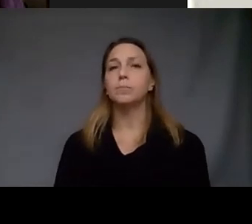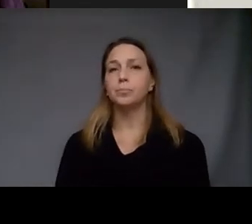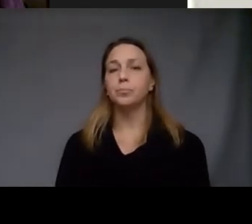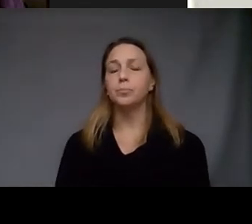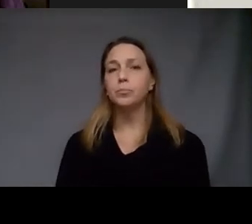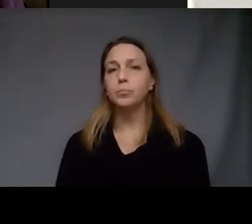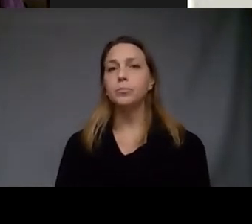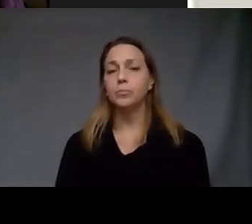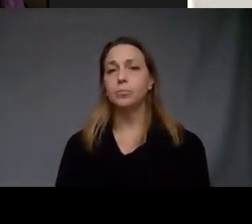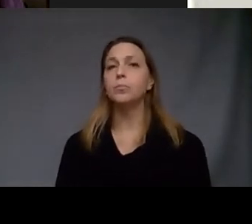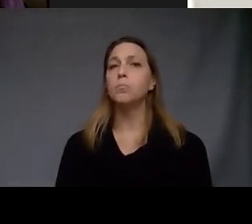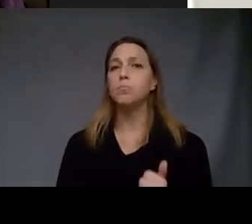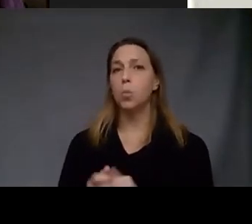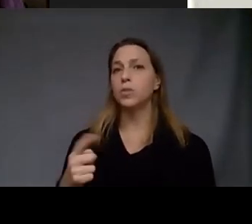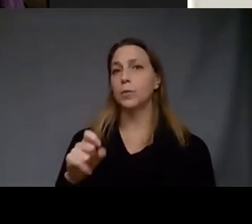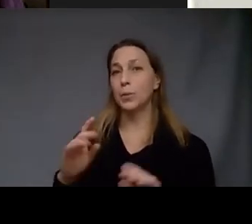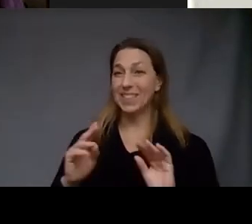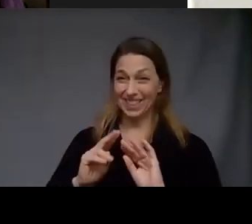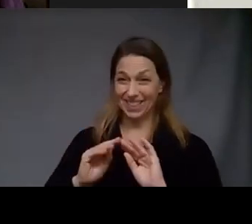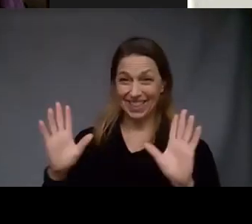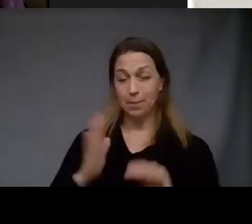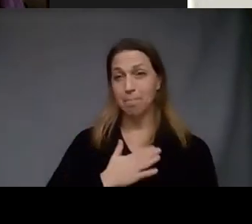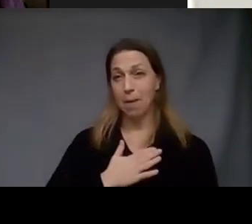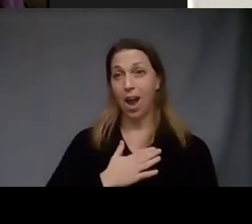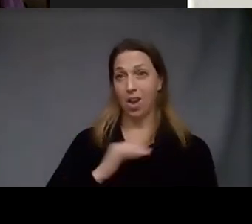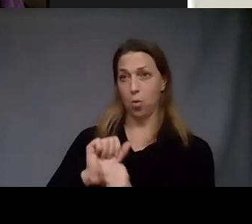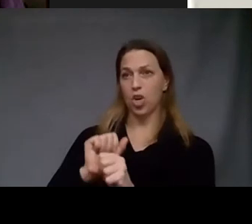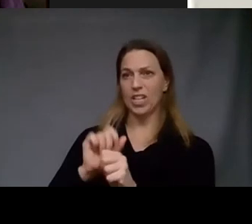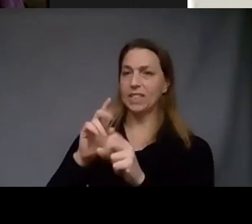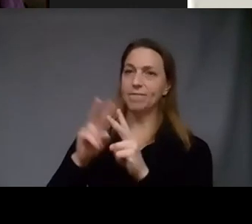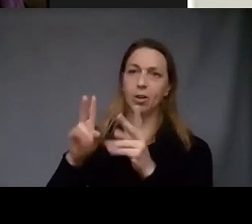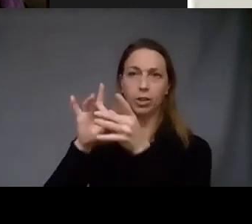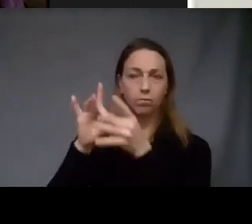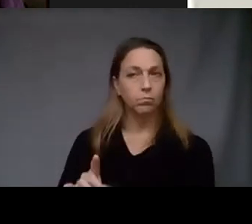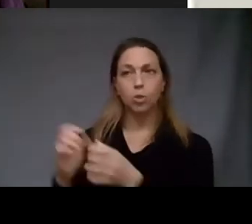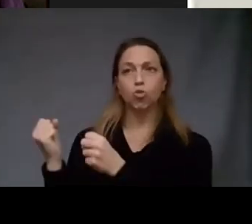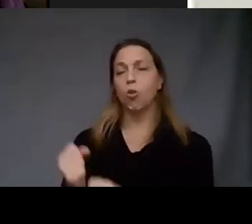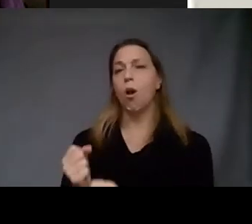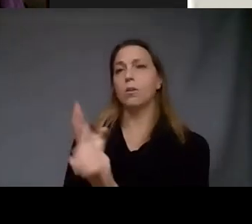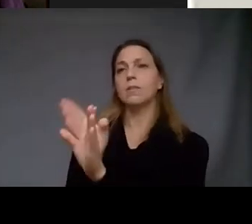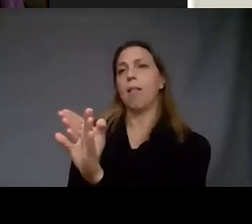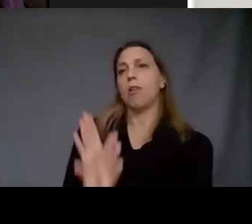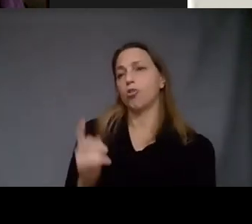most of you can see my work is very psychological and certainly